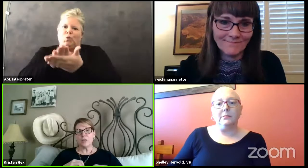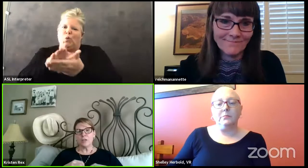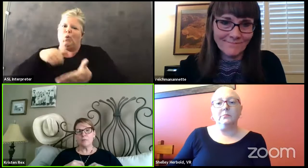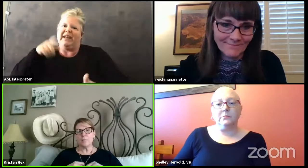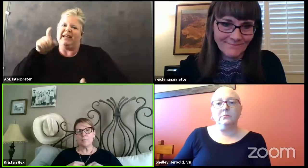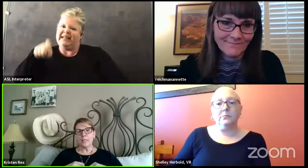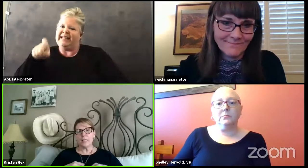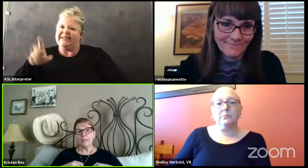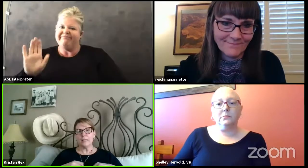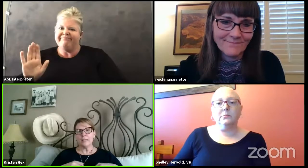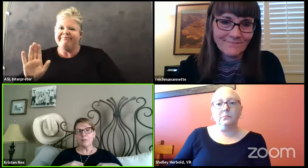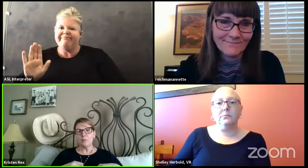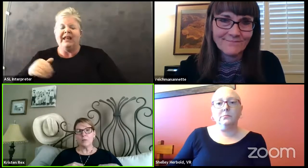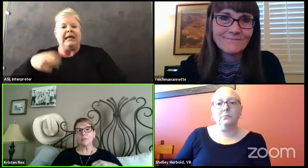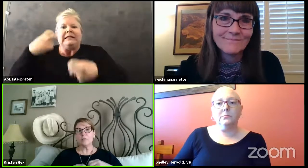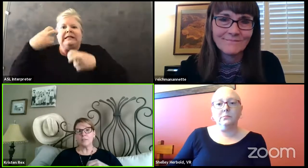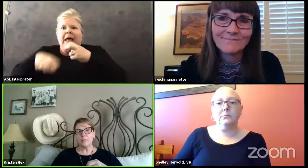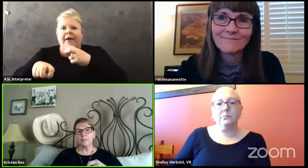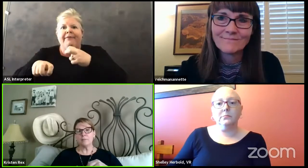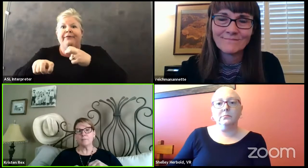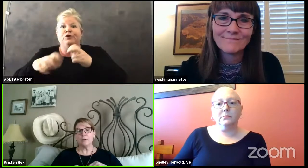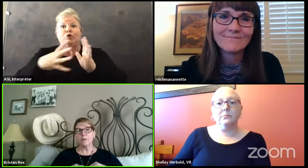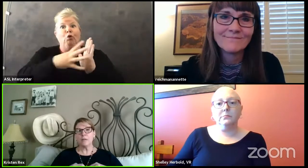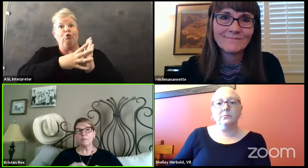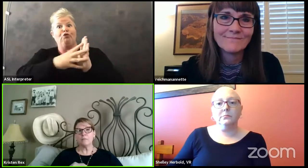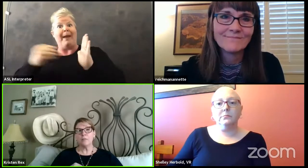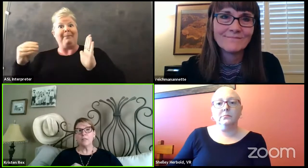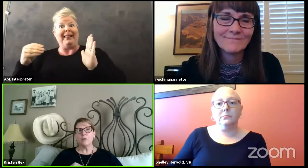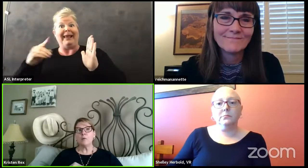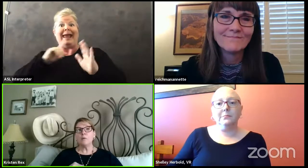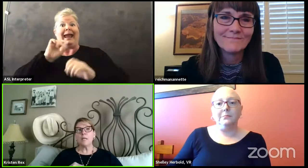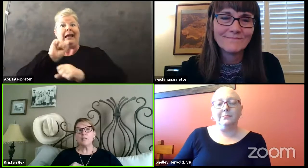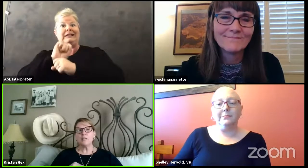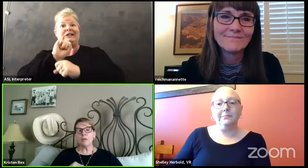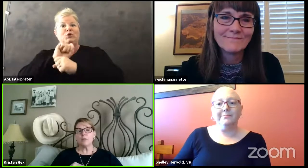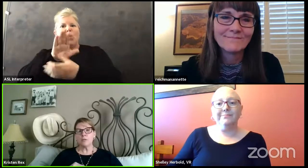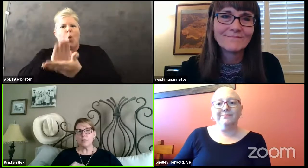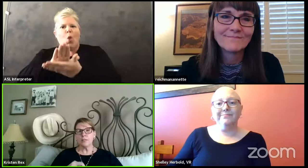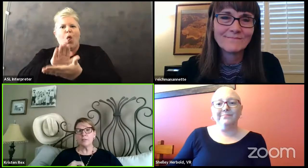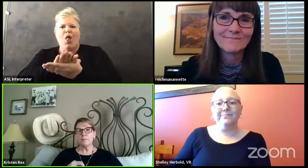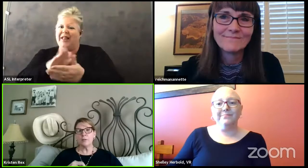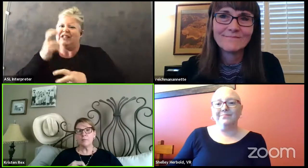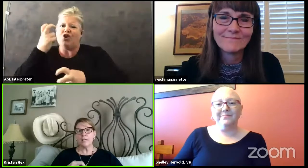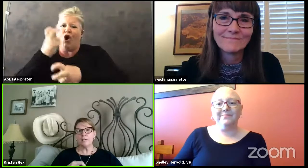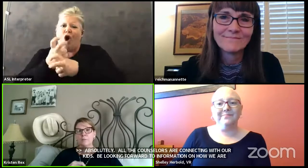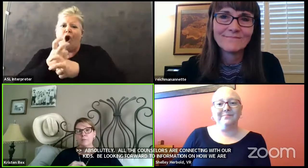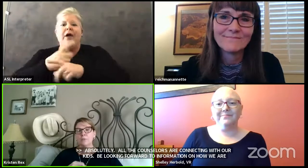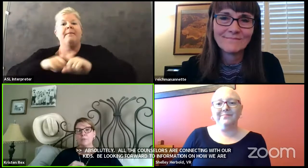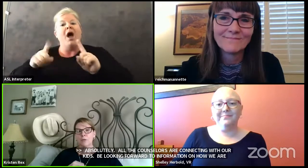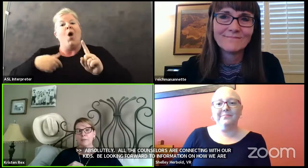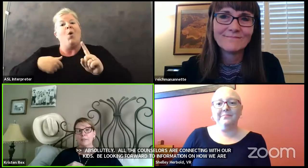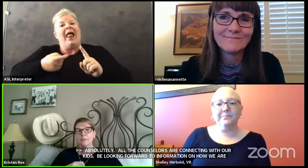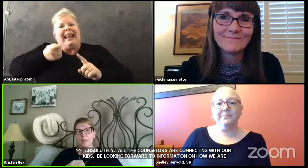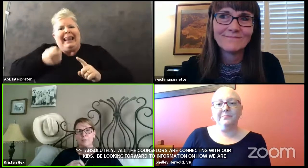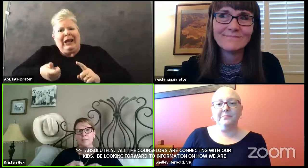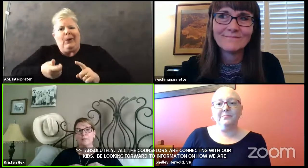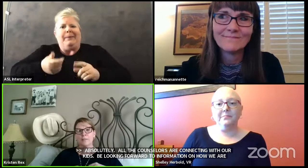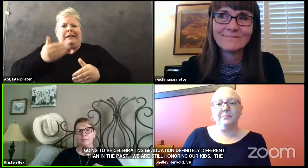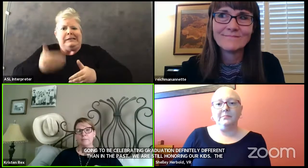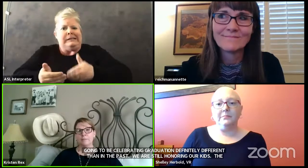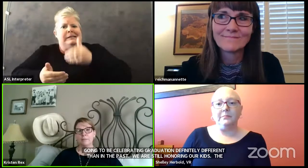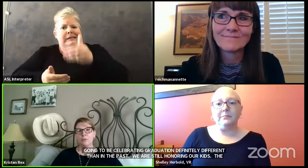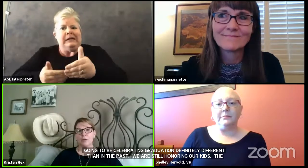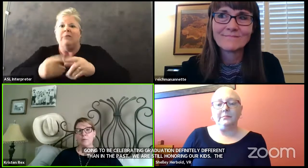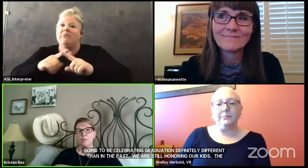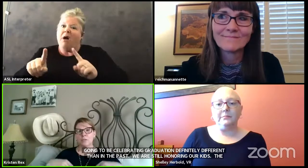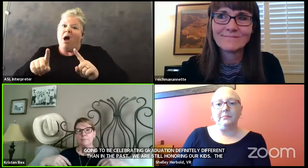It's hard to replicate what a school is, but we are making small strides, but we have room to grow and learn. Absolutely.